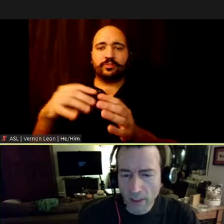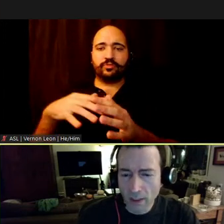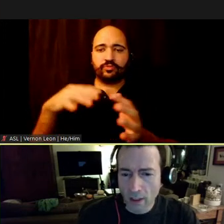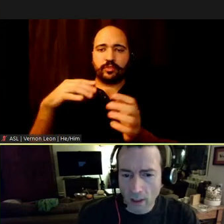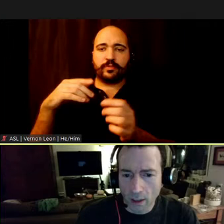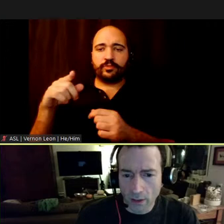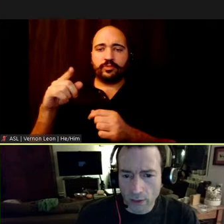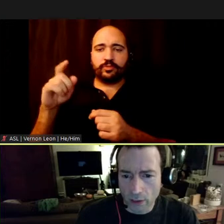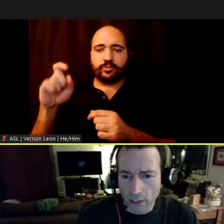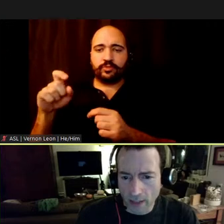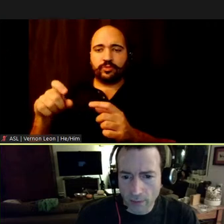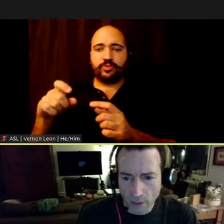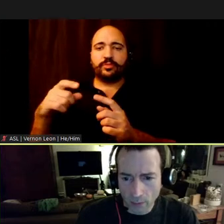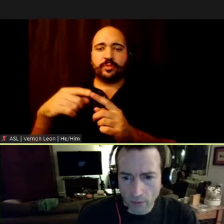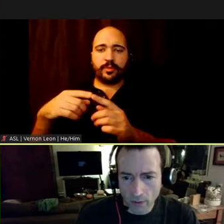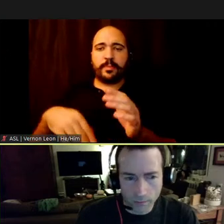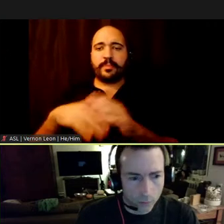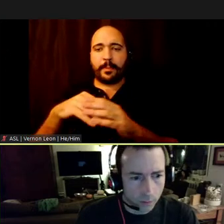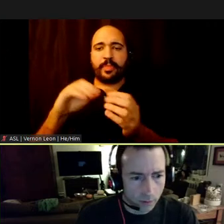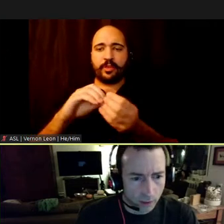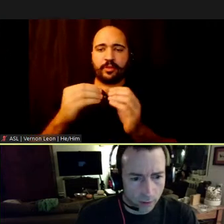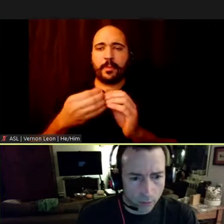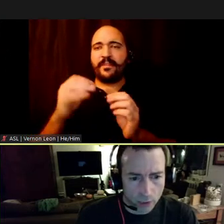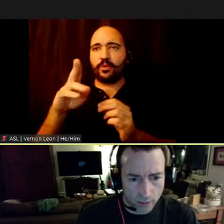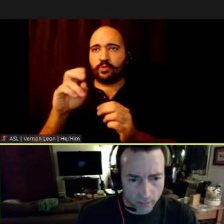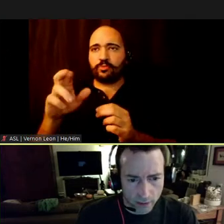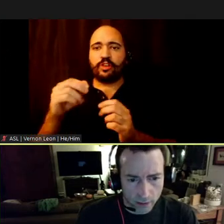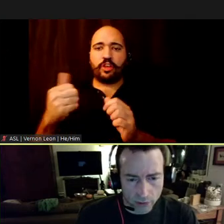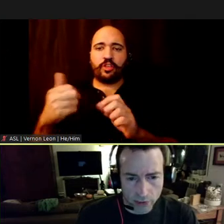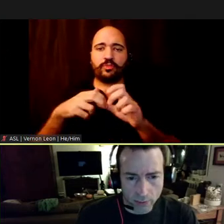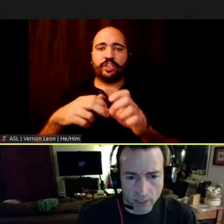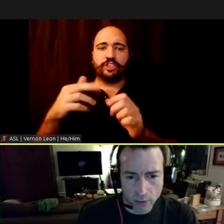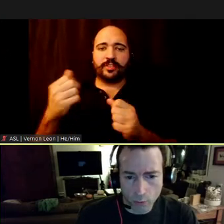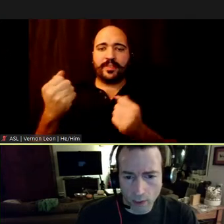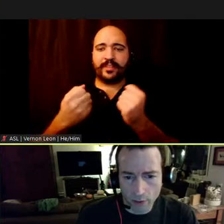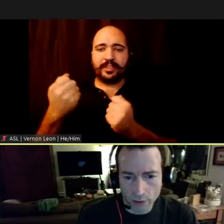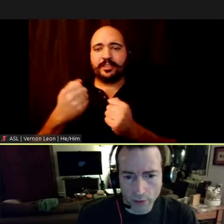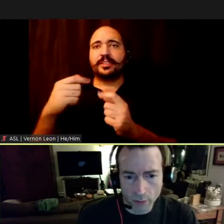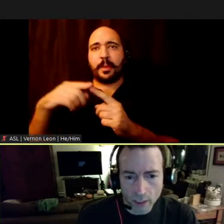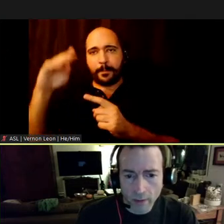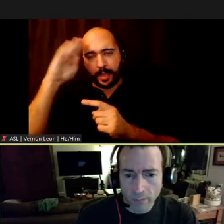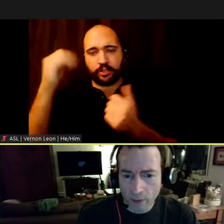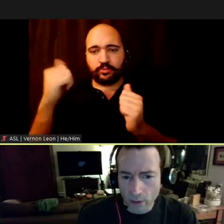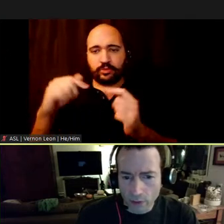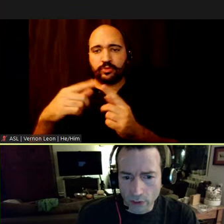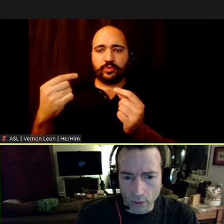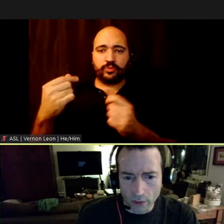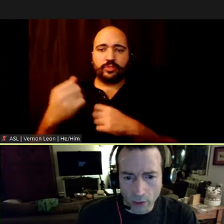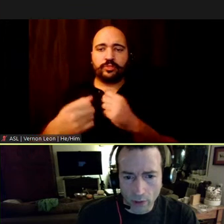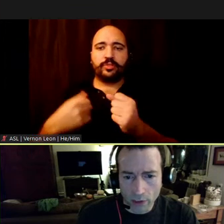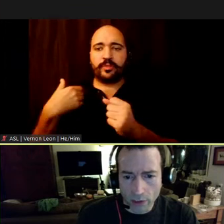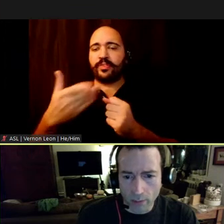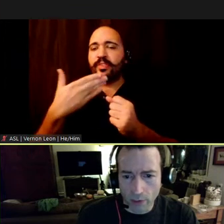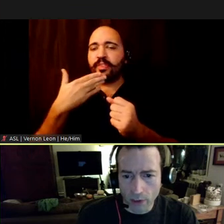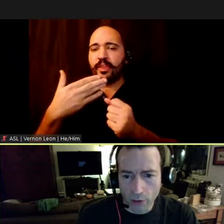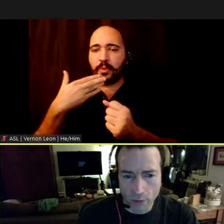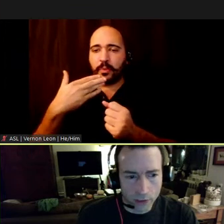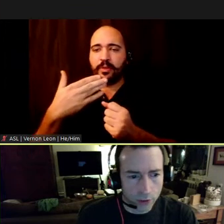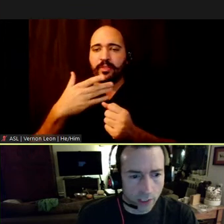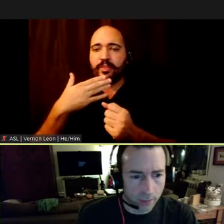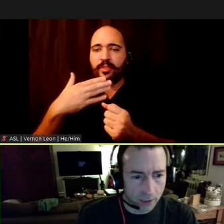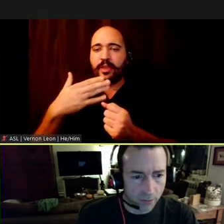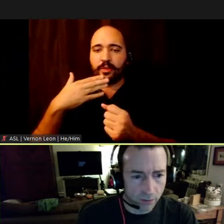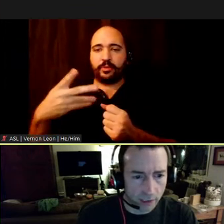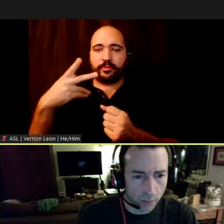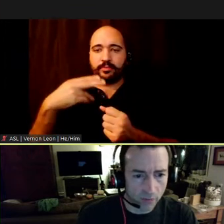cap the number of Uber and other rideshare vehicles, as the mayor tried to do years ago. A totally separate issue